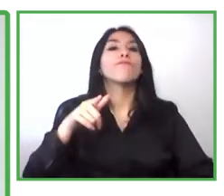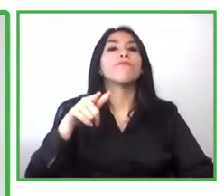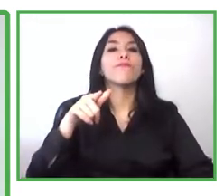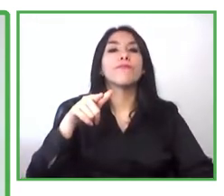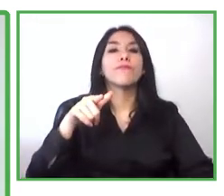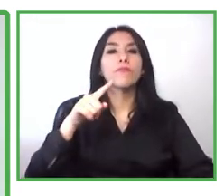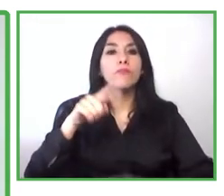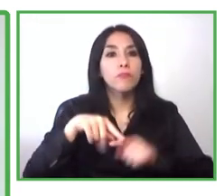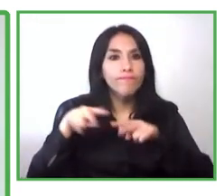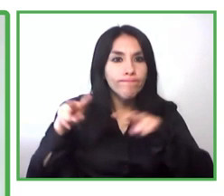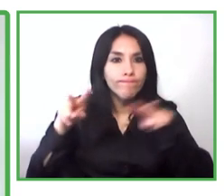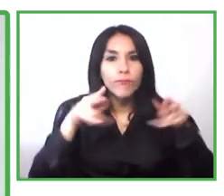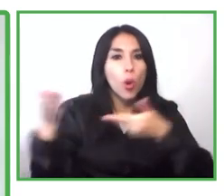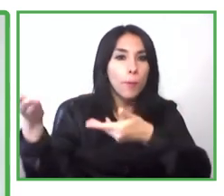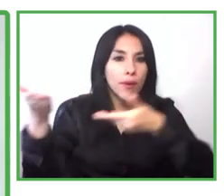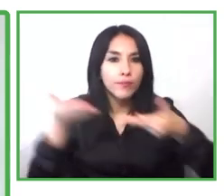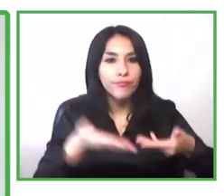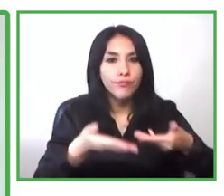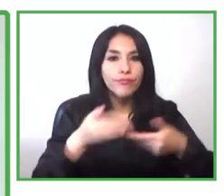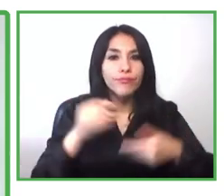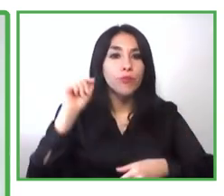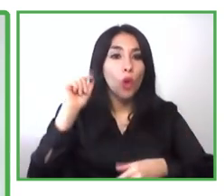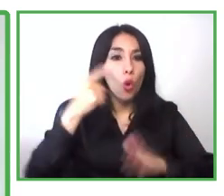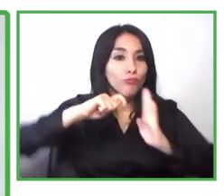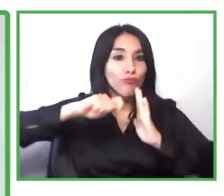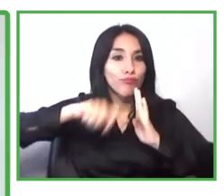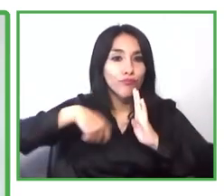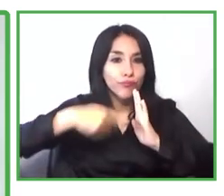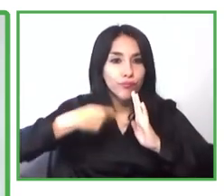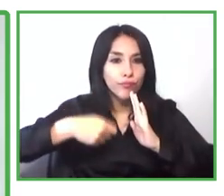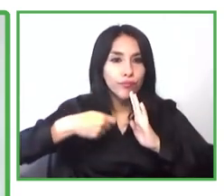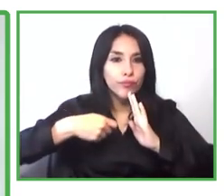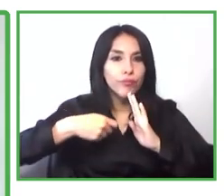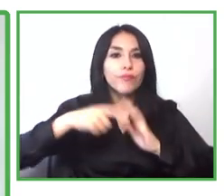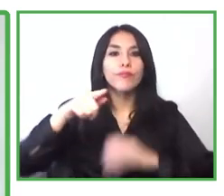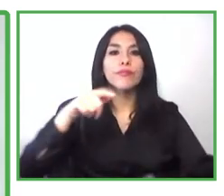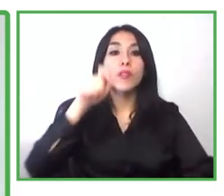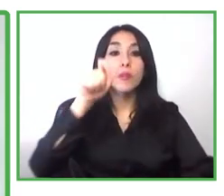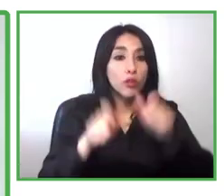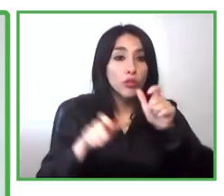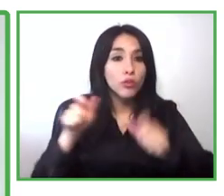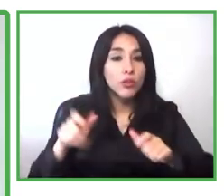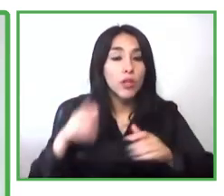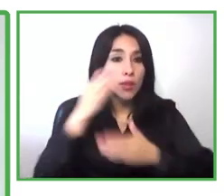Zero Project, having this panel of the person without